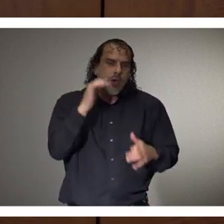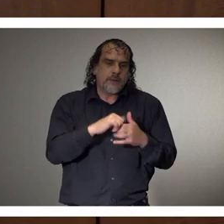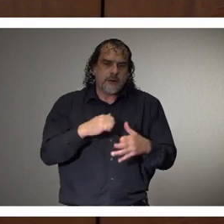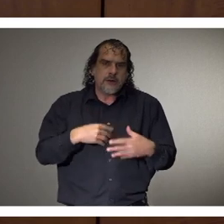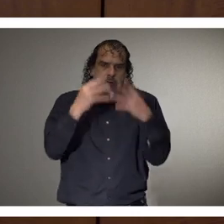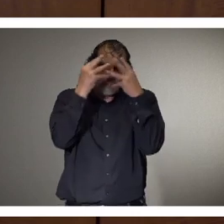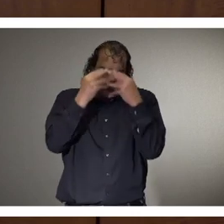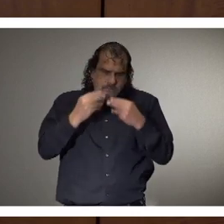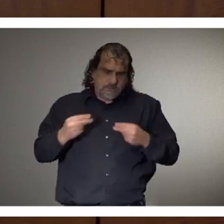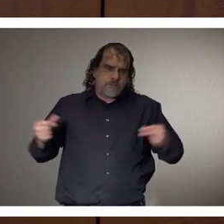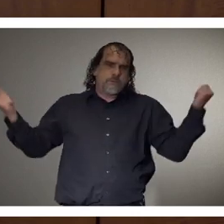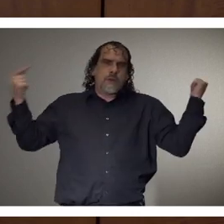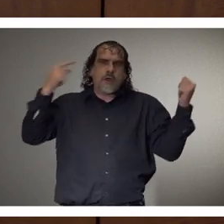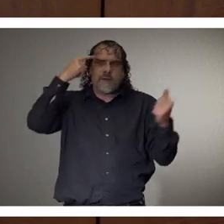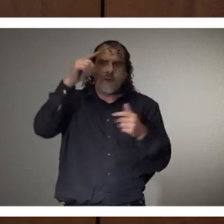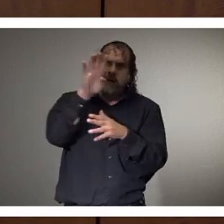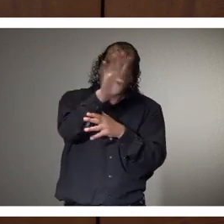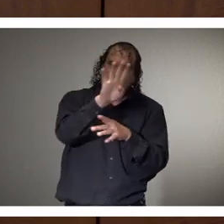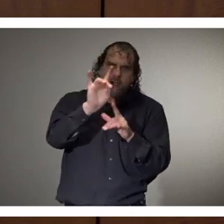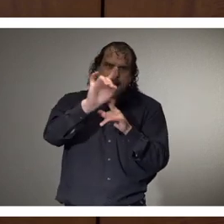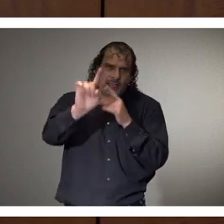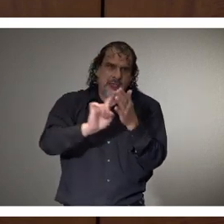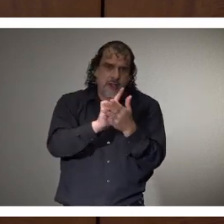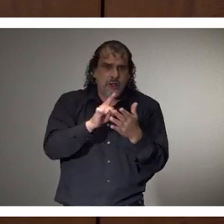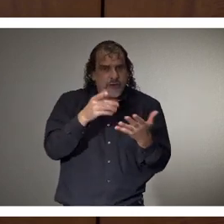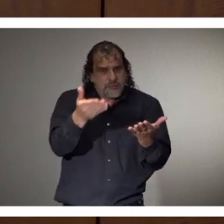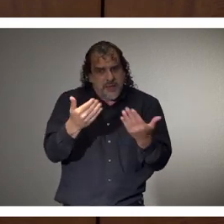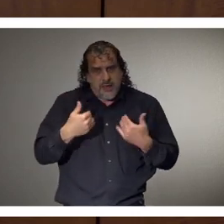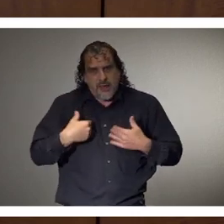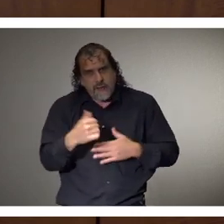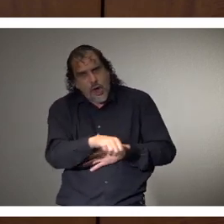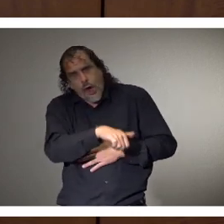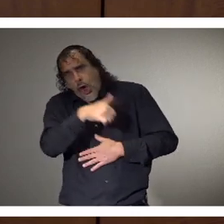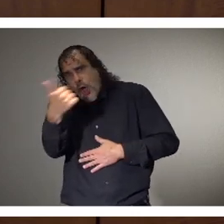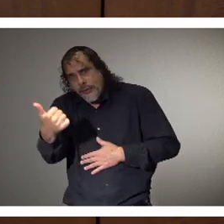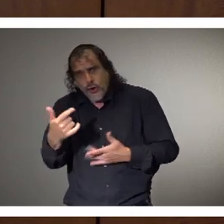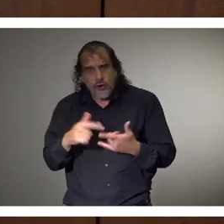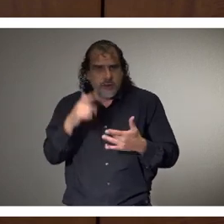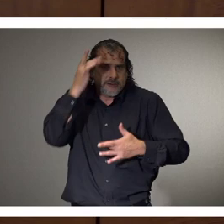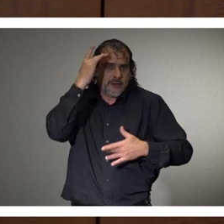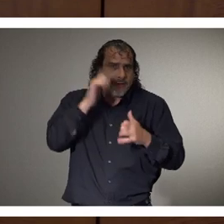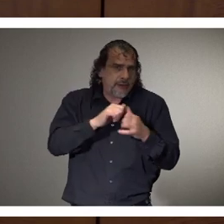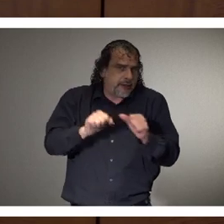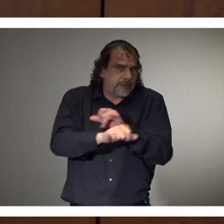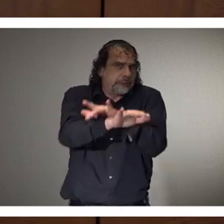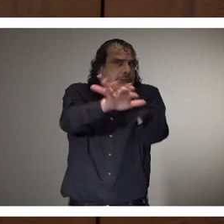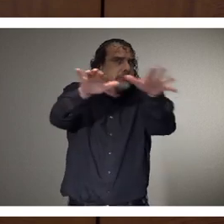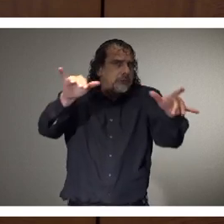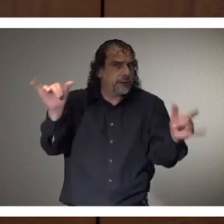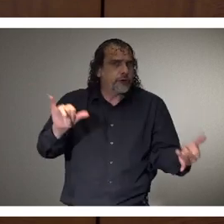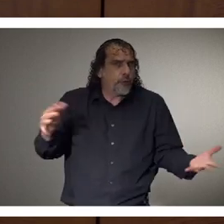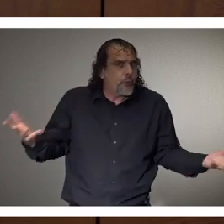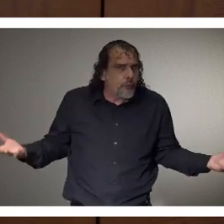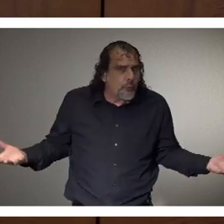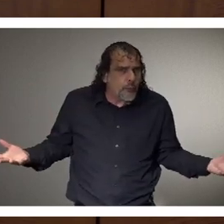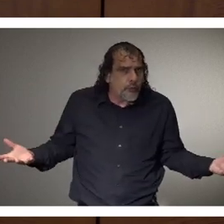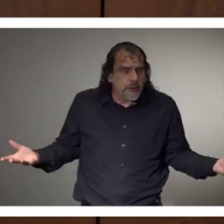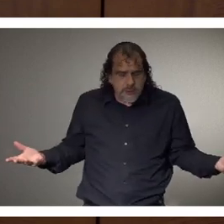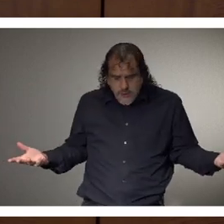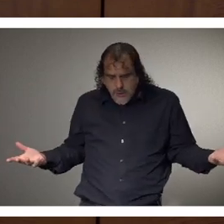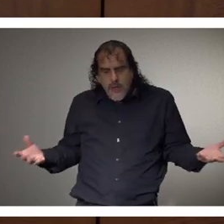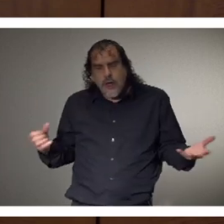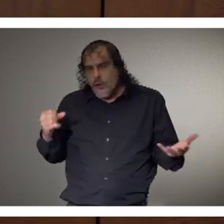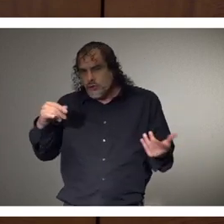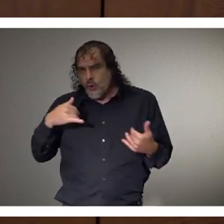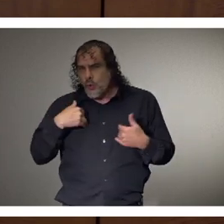for at least 48 hours because you may have something else that can be transmitted to other, other individuals as well. So we're